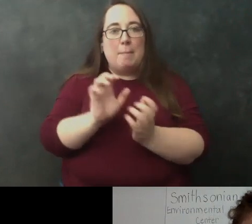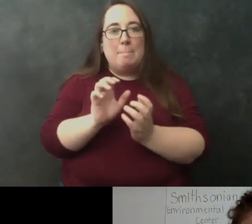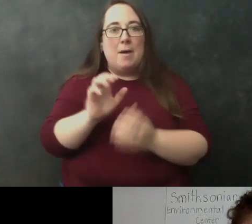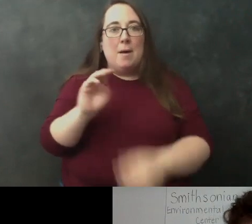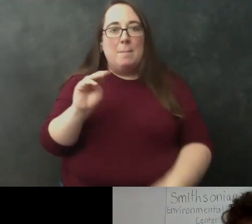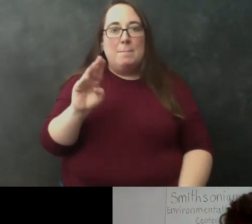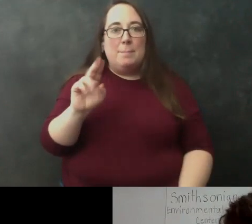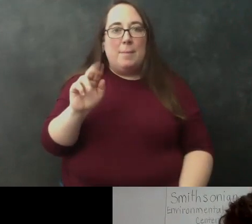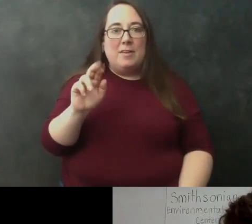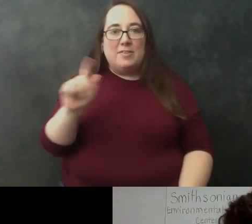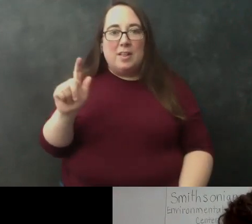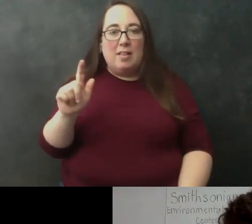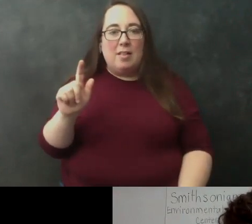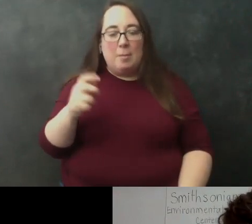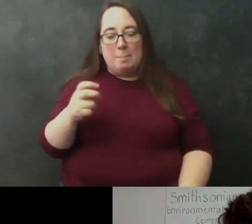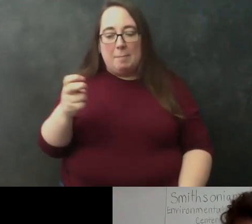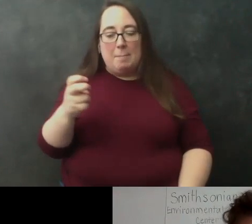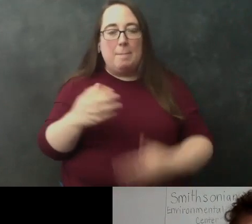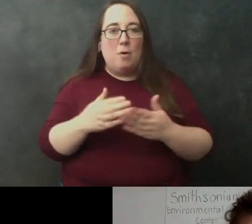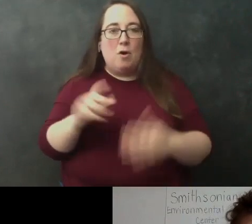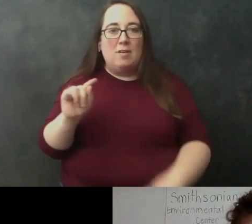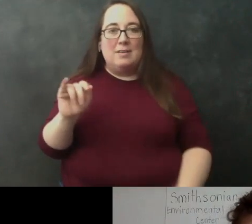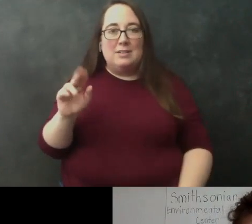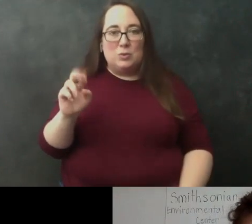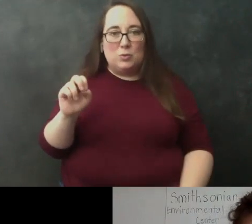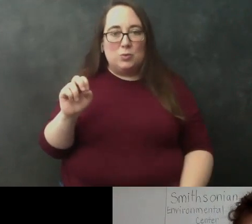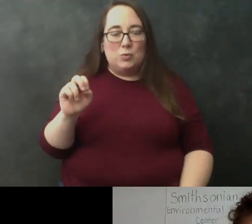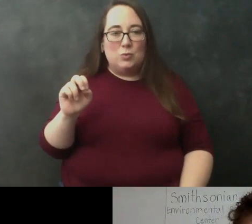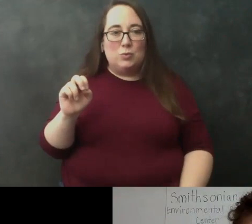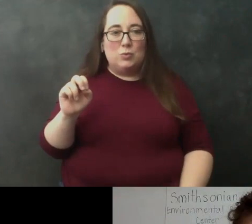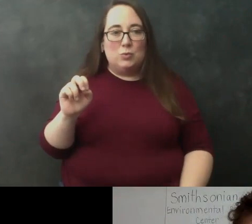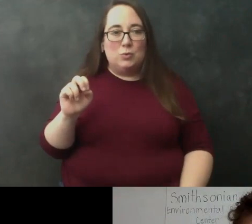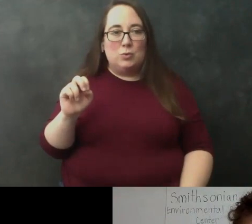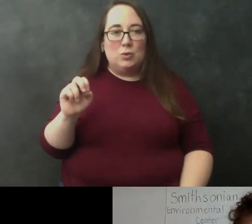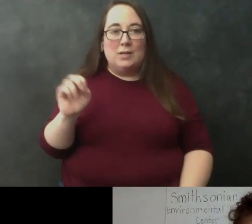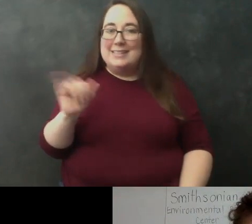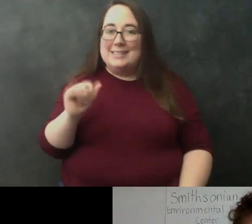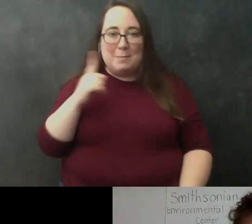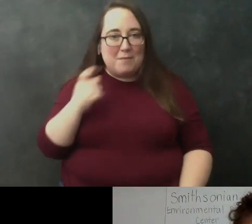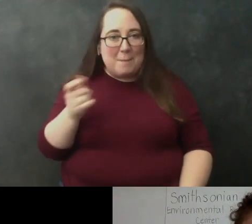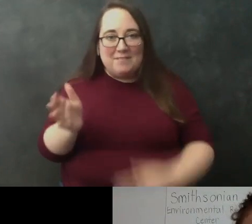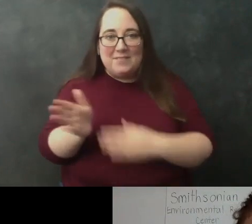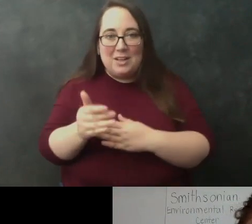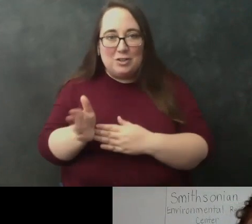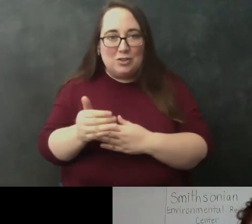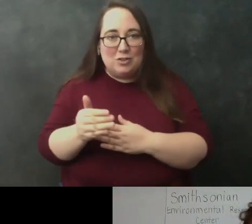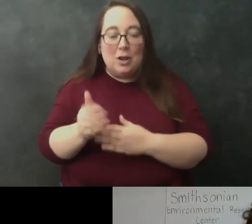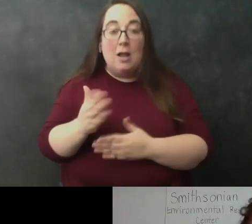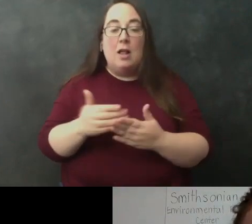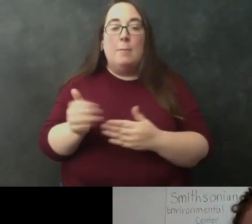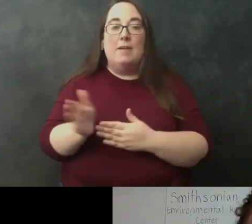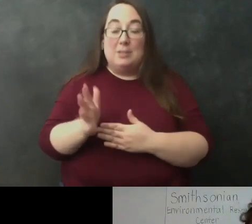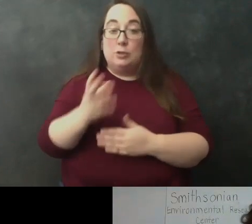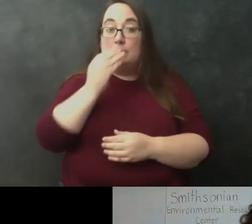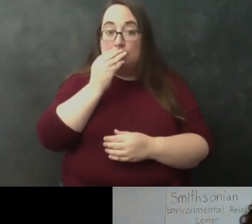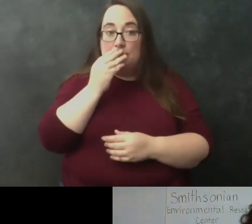shell and you take part of the tissue that's inside um do the same thing from fish so the part of the fish that you actually eat